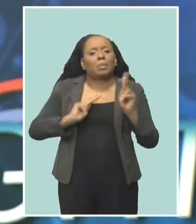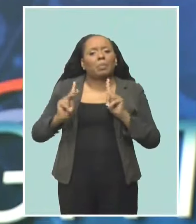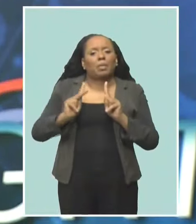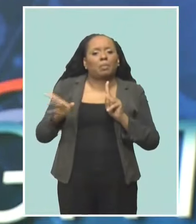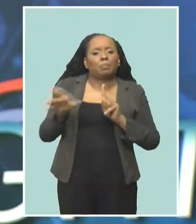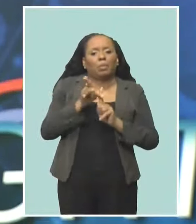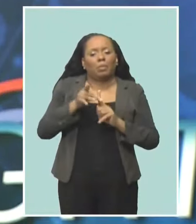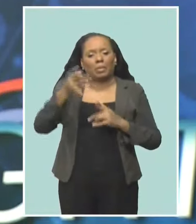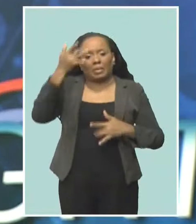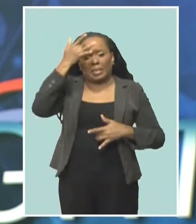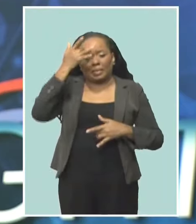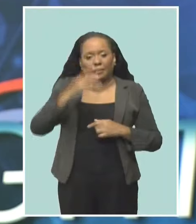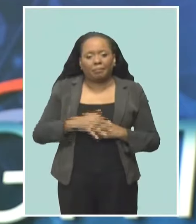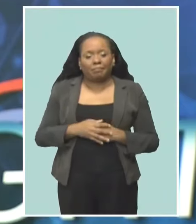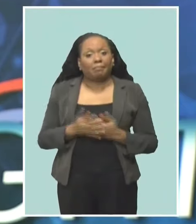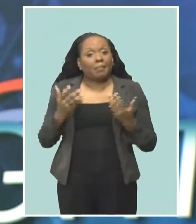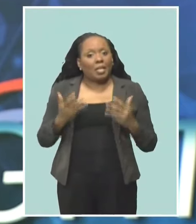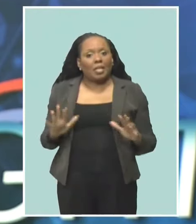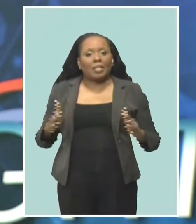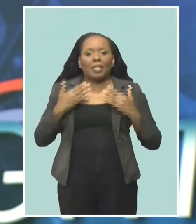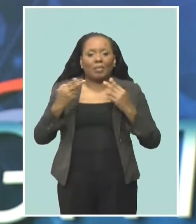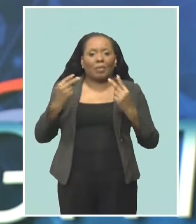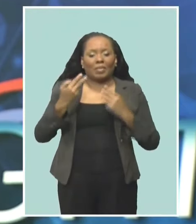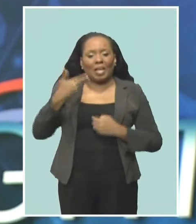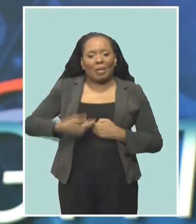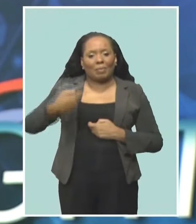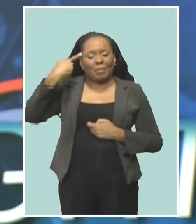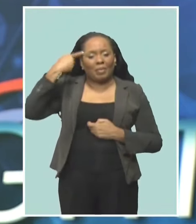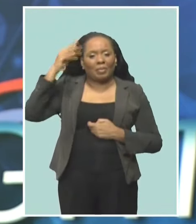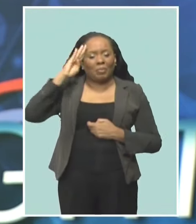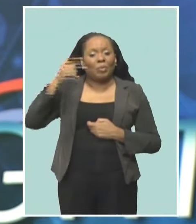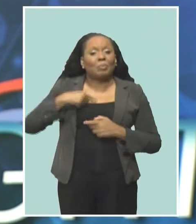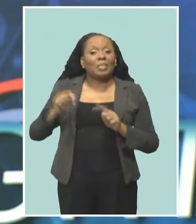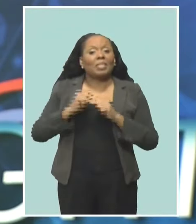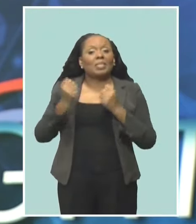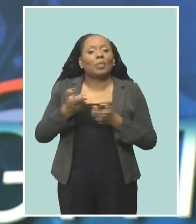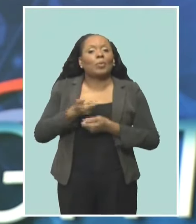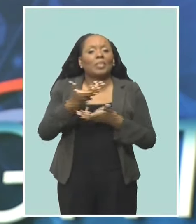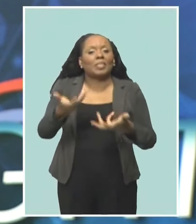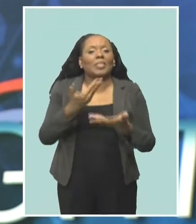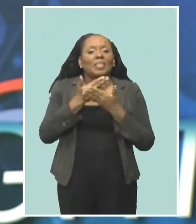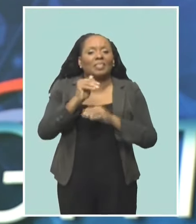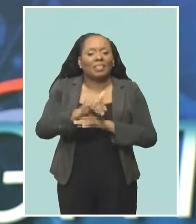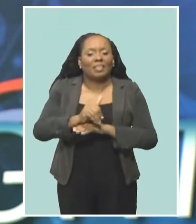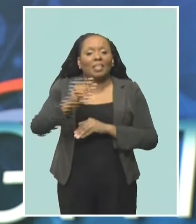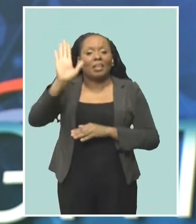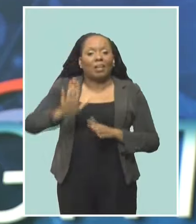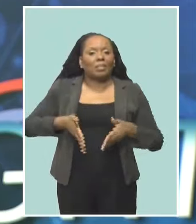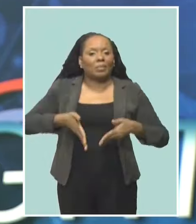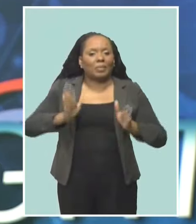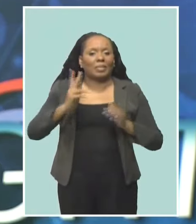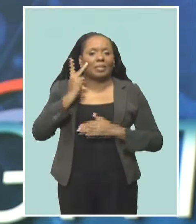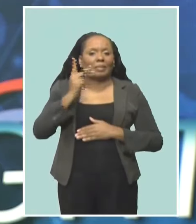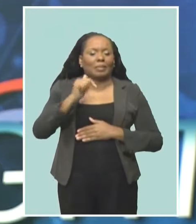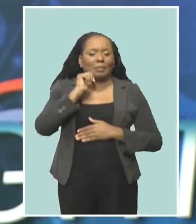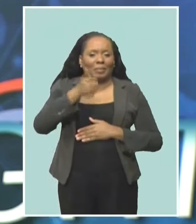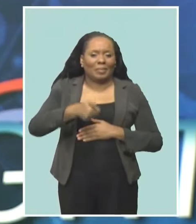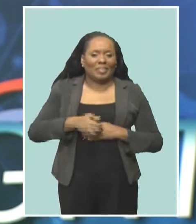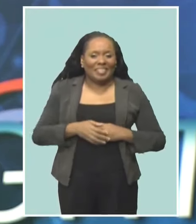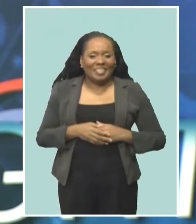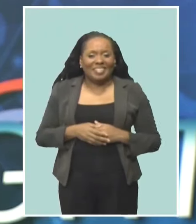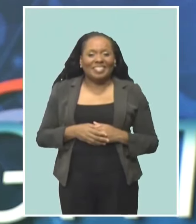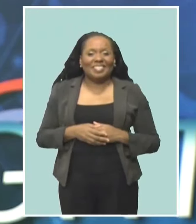Well, that's our time tonight. Thank you for spending it with us. I'm Pearson Bowen for the crew. To all of you, good night. By God's will, we'll see you tomorrow.